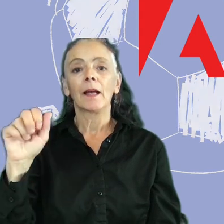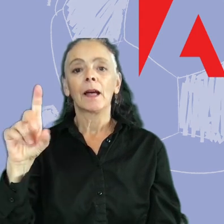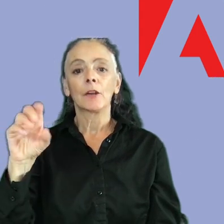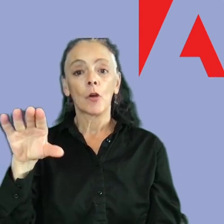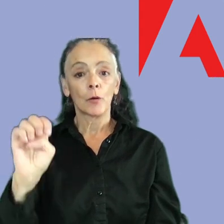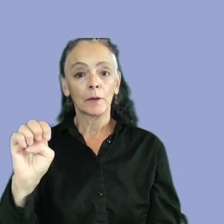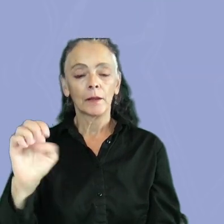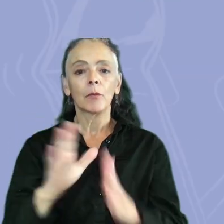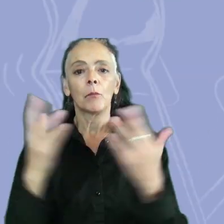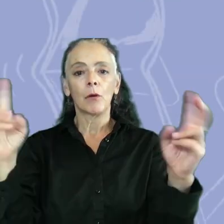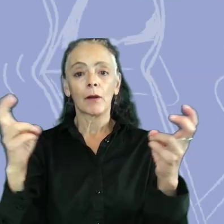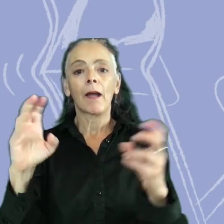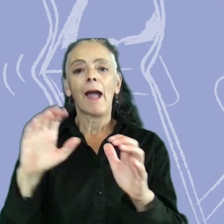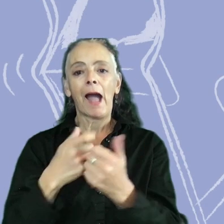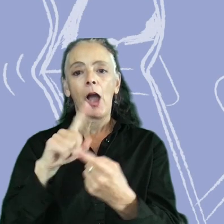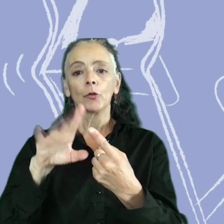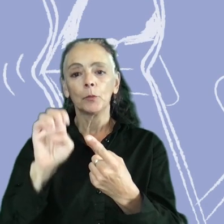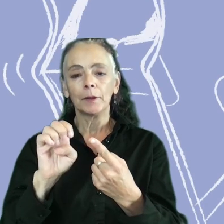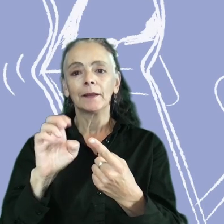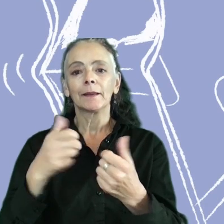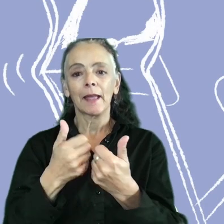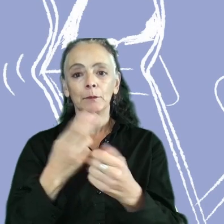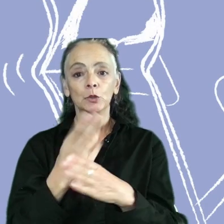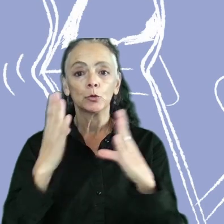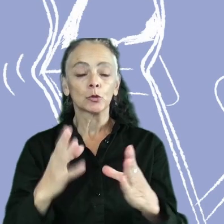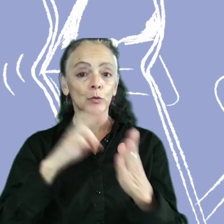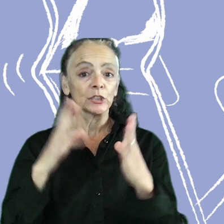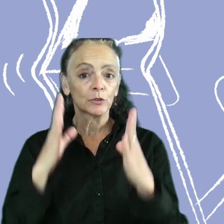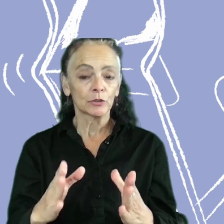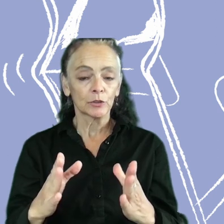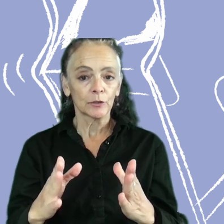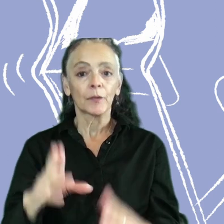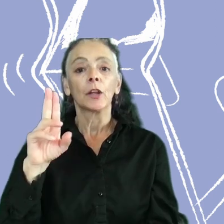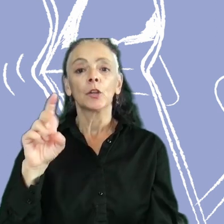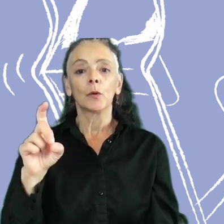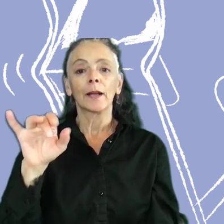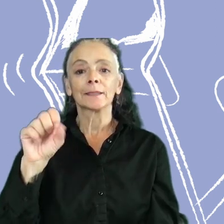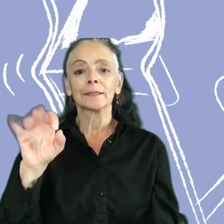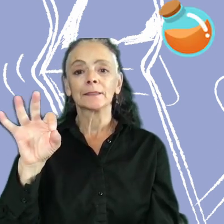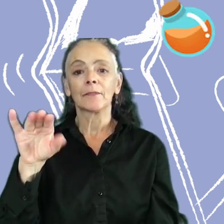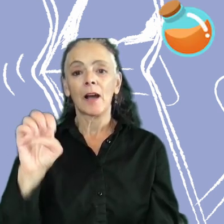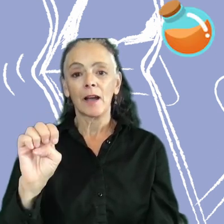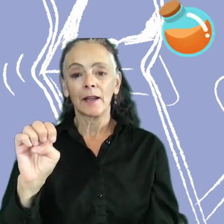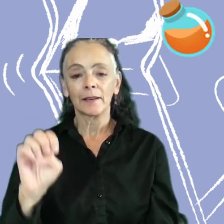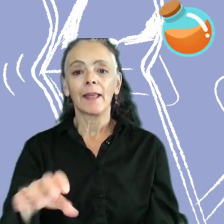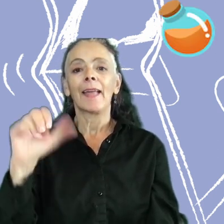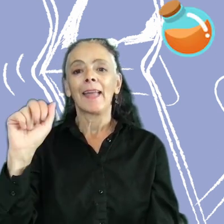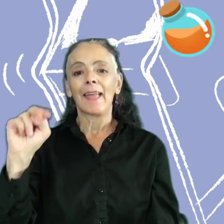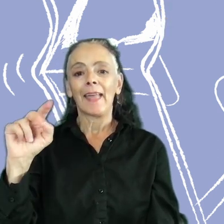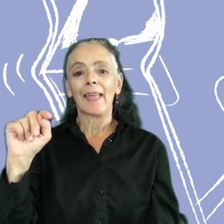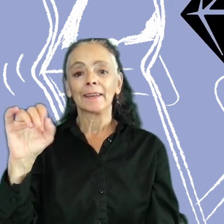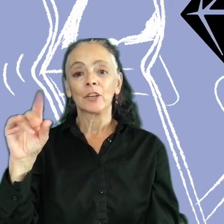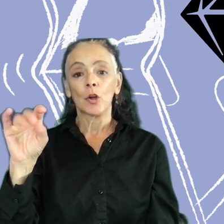adobe the book how to be a games user researcher ux is fine antidote